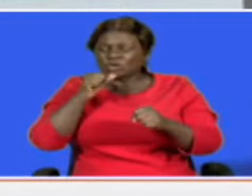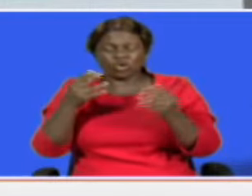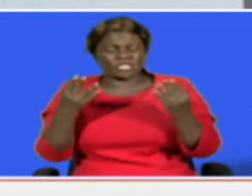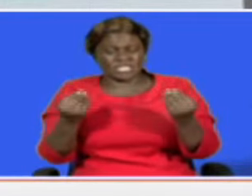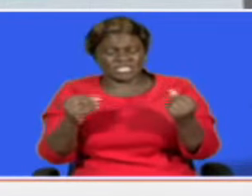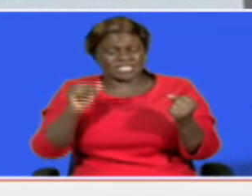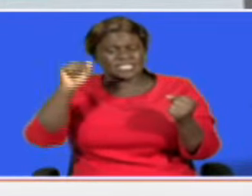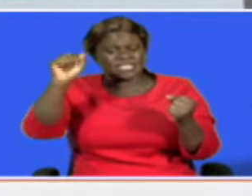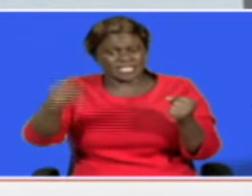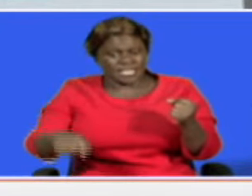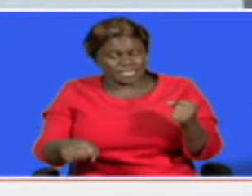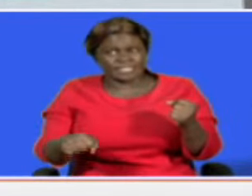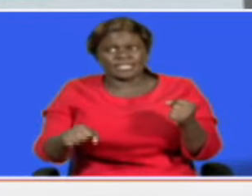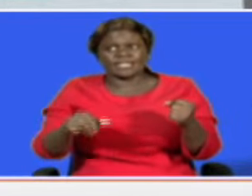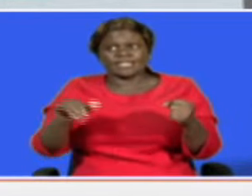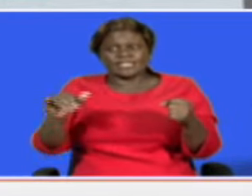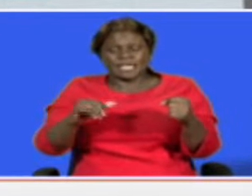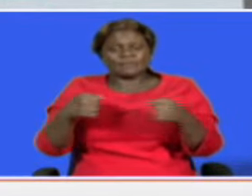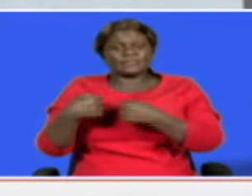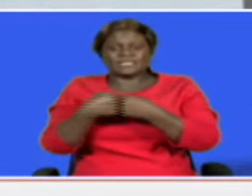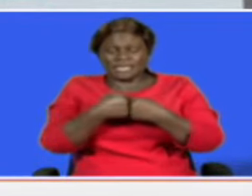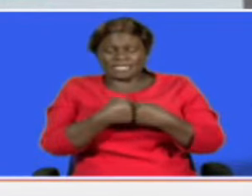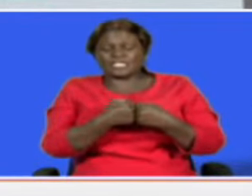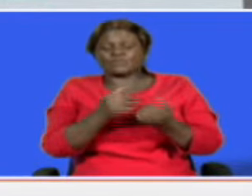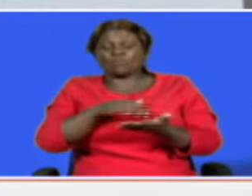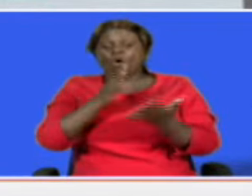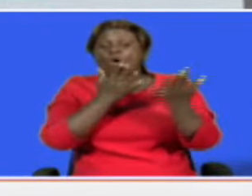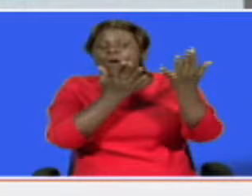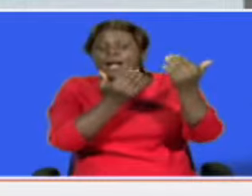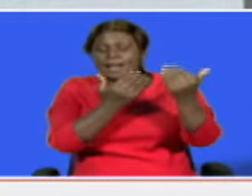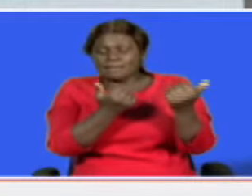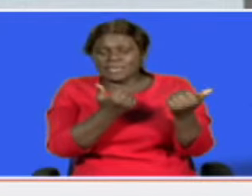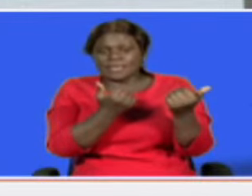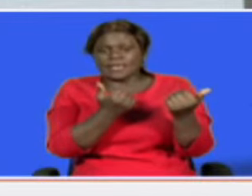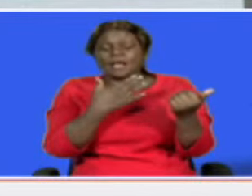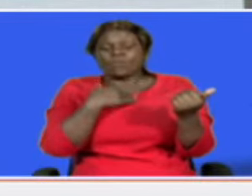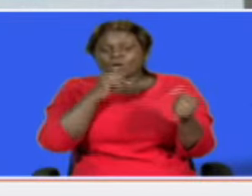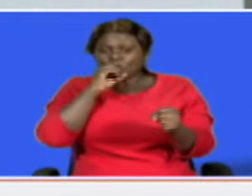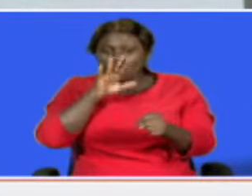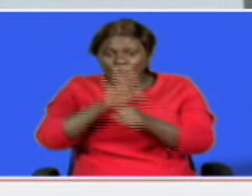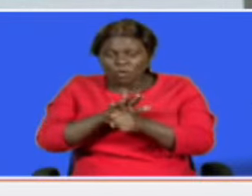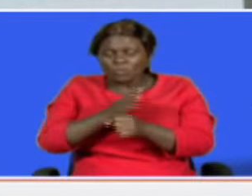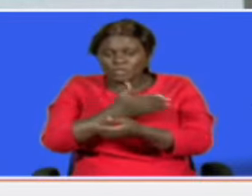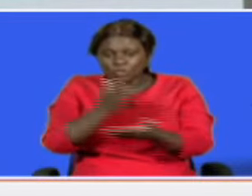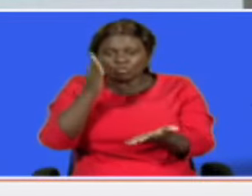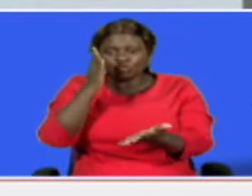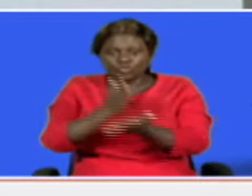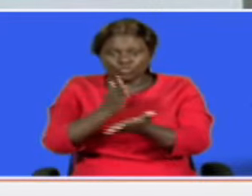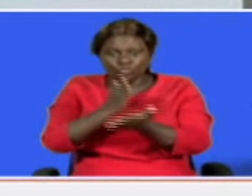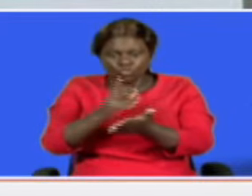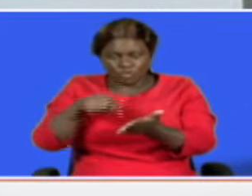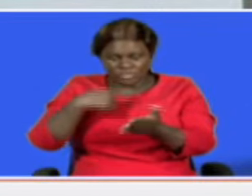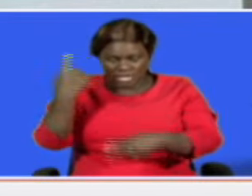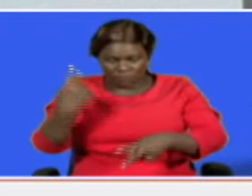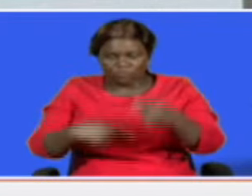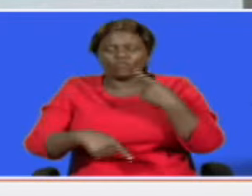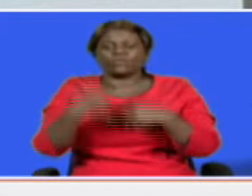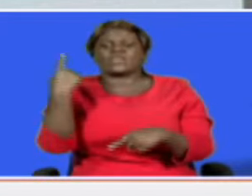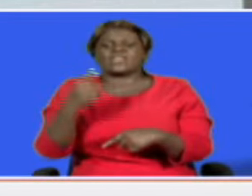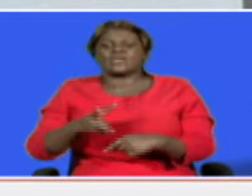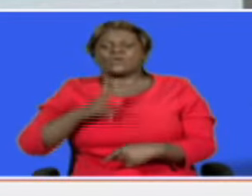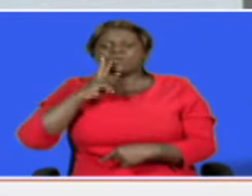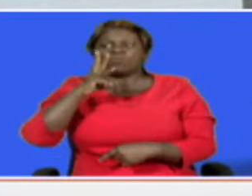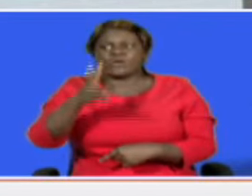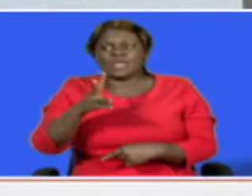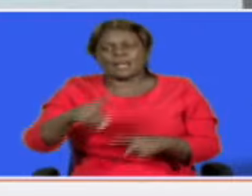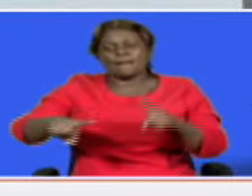and there's still more challenges to come ahead but i want to assure you we shall emerge stronger and